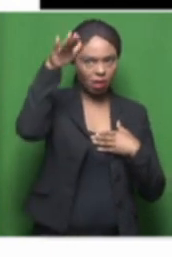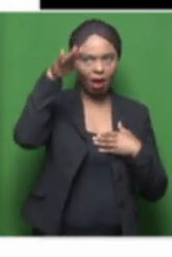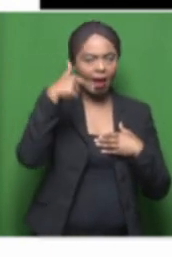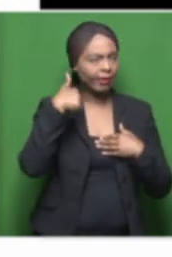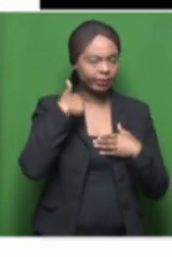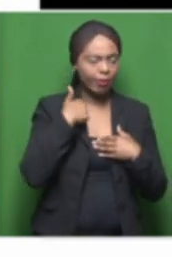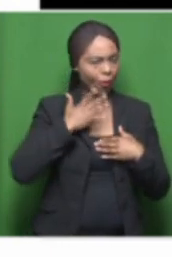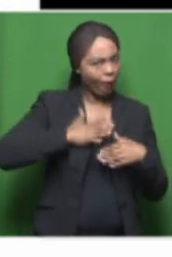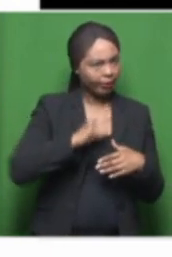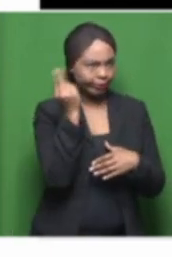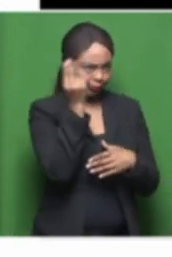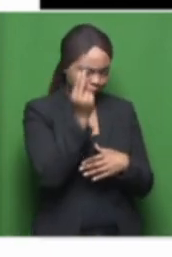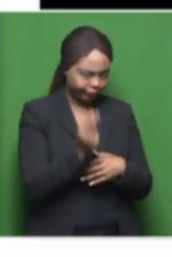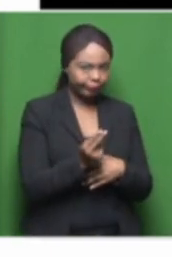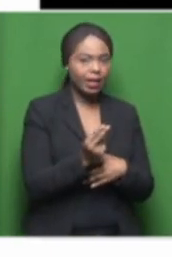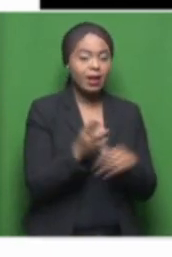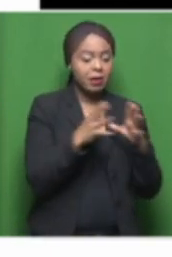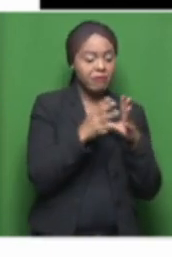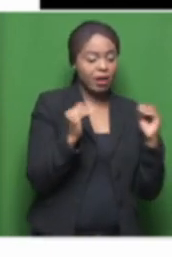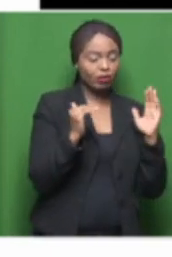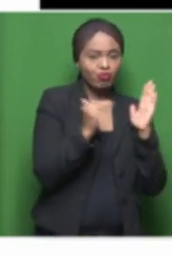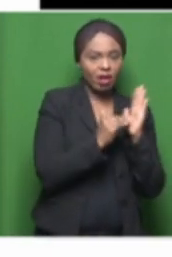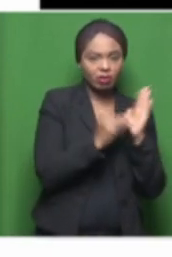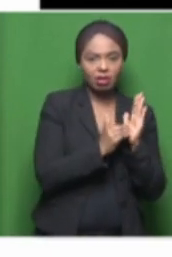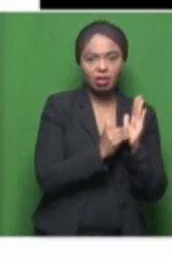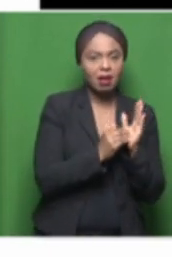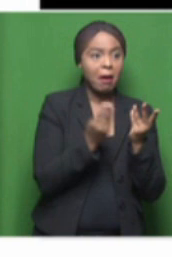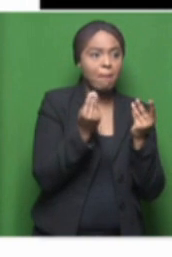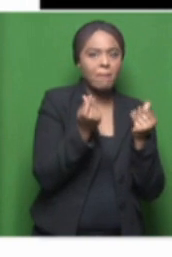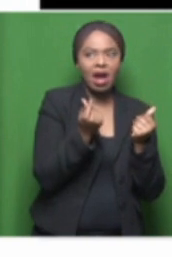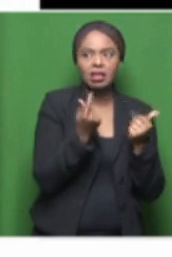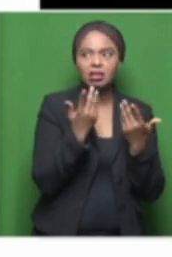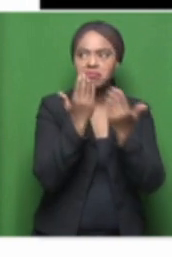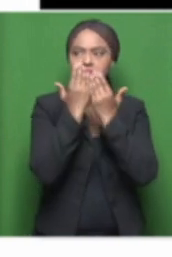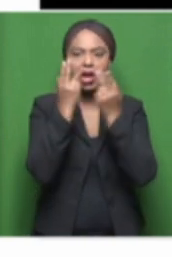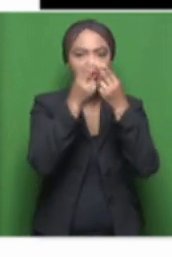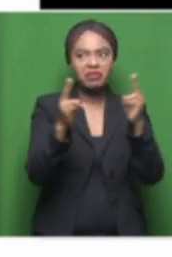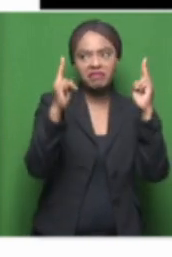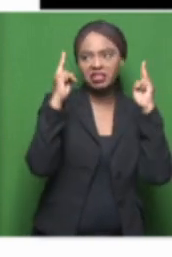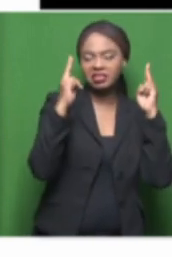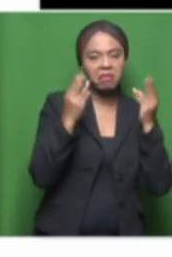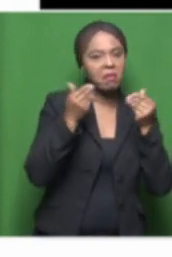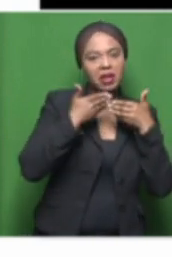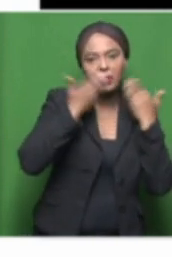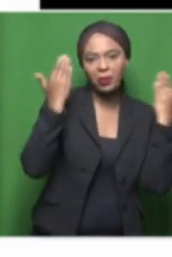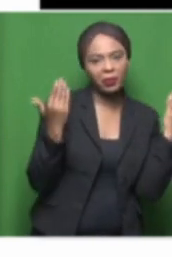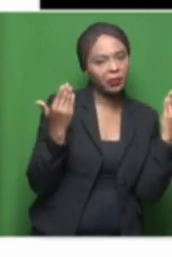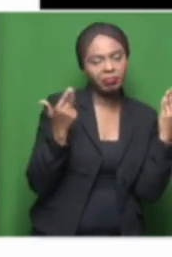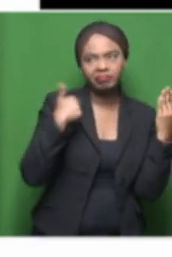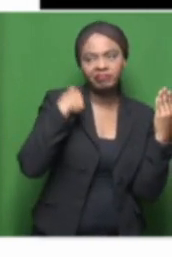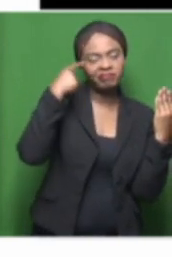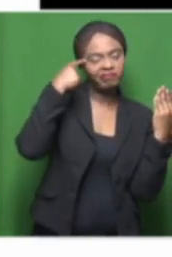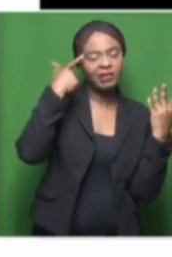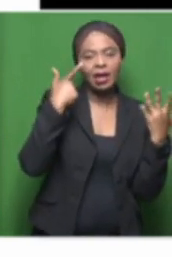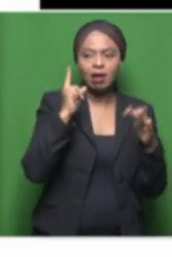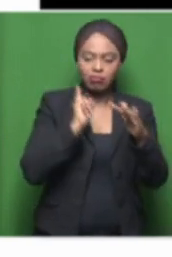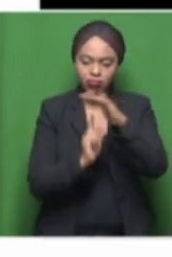So after matric, uh, I didn't have the funds to, you know, go to tertiary school to, uh, study arts. So I'd go to my